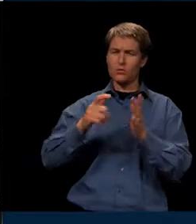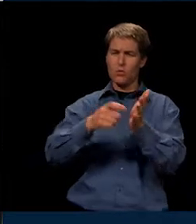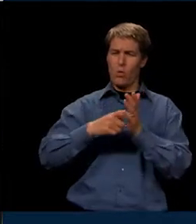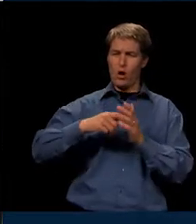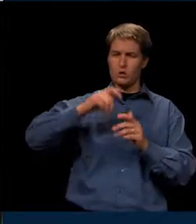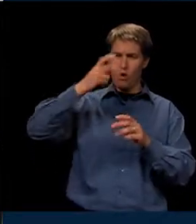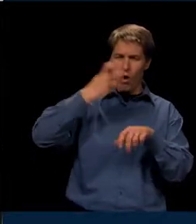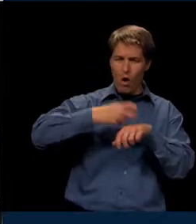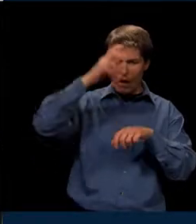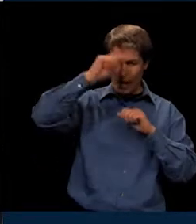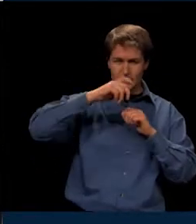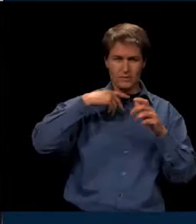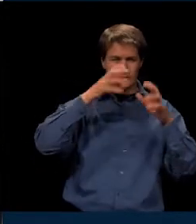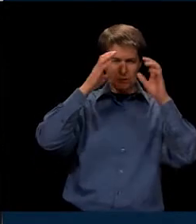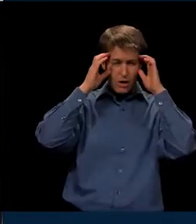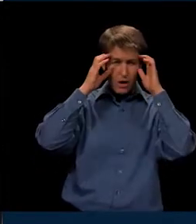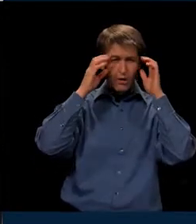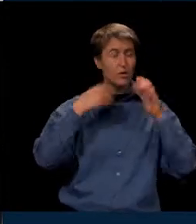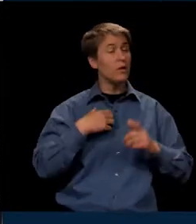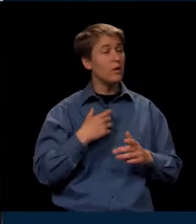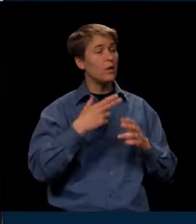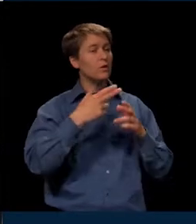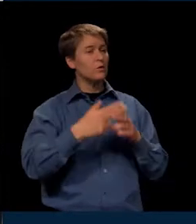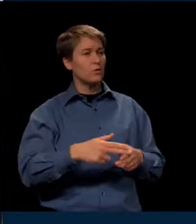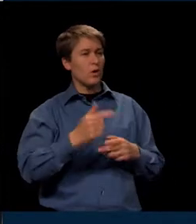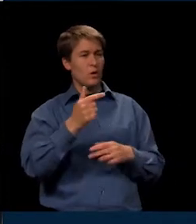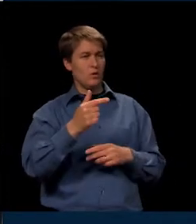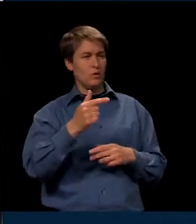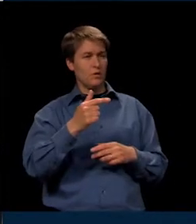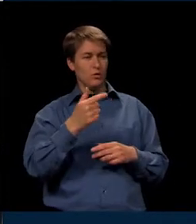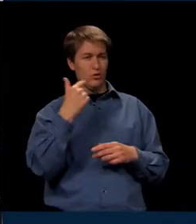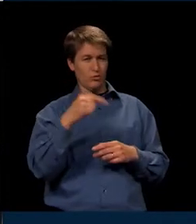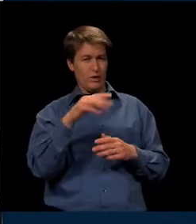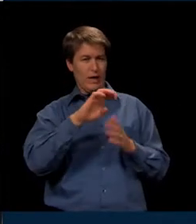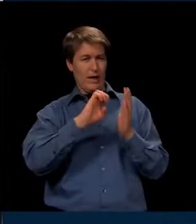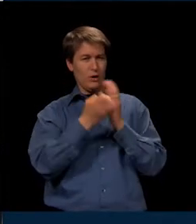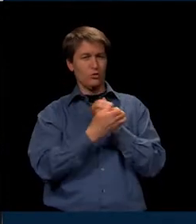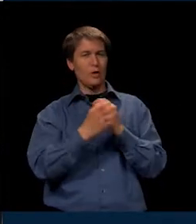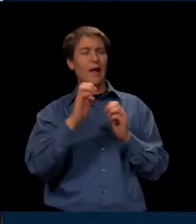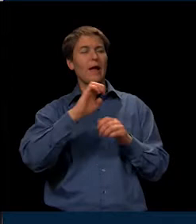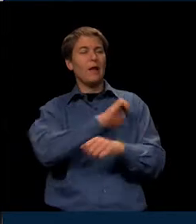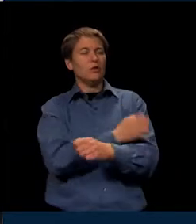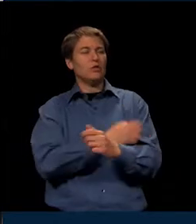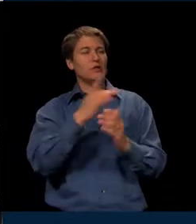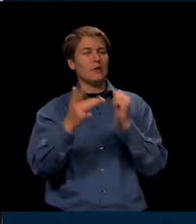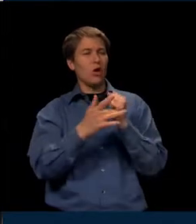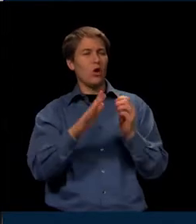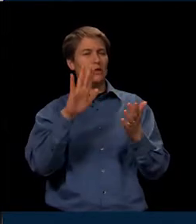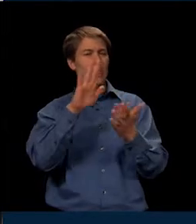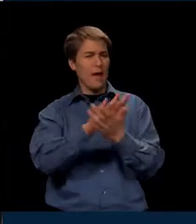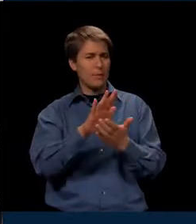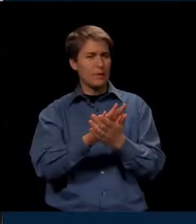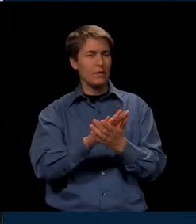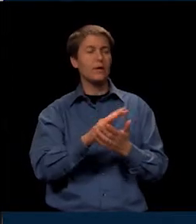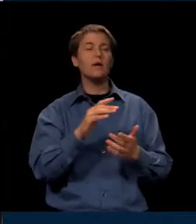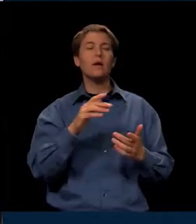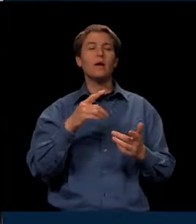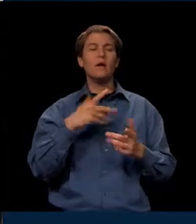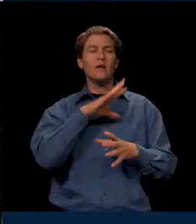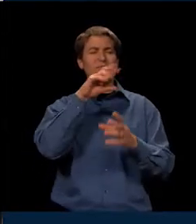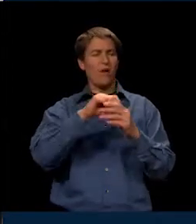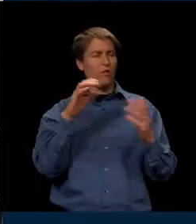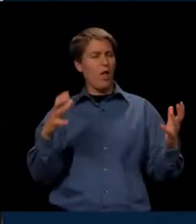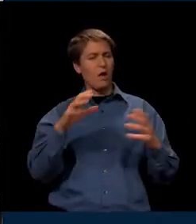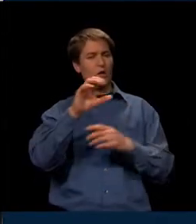and safety goggles? It's called GETA, stands for Green Energy Technology Academy. It involves a lot of, like, solar stuff,